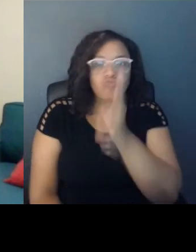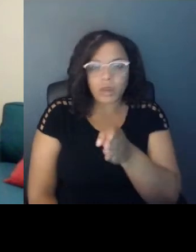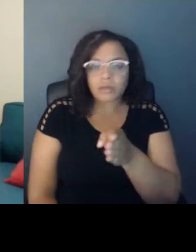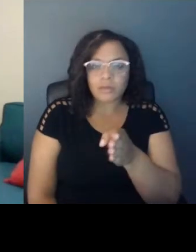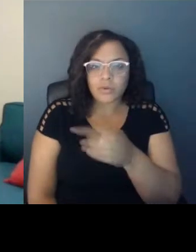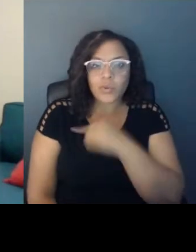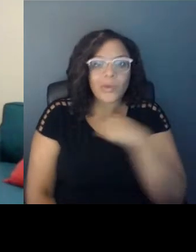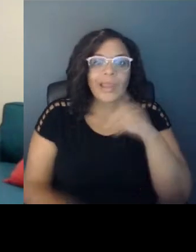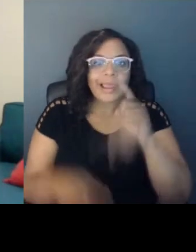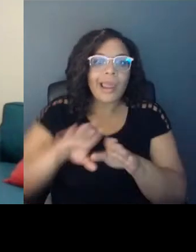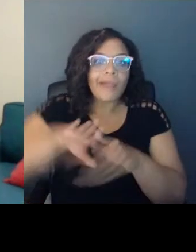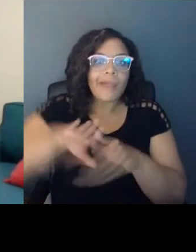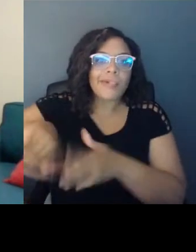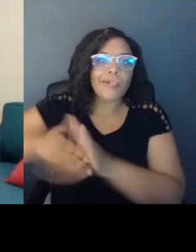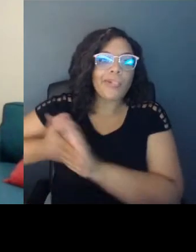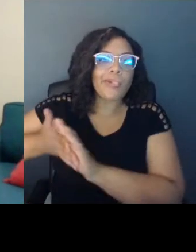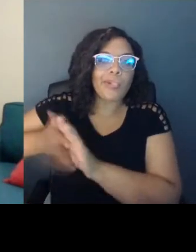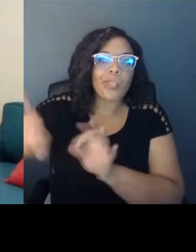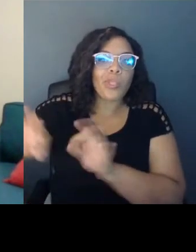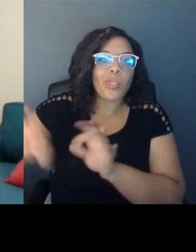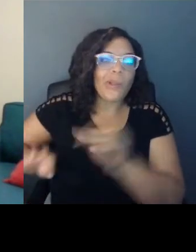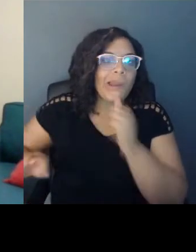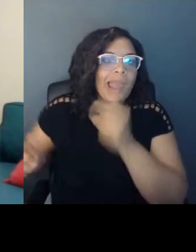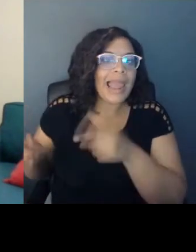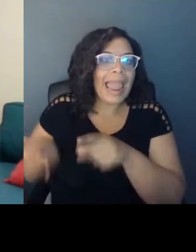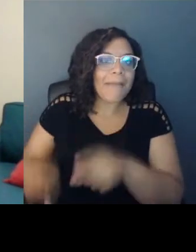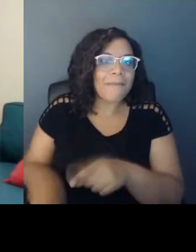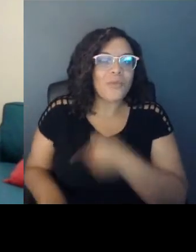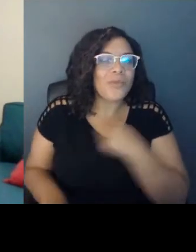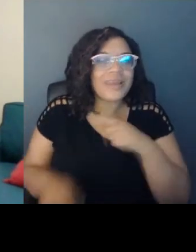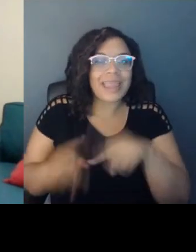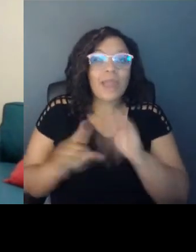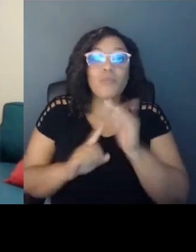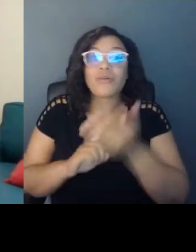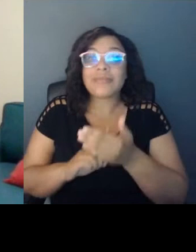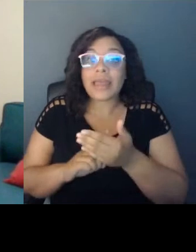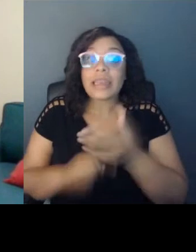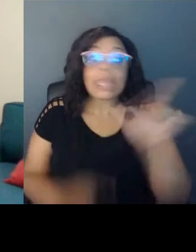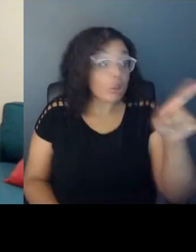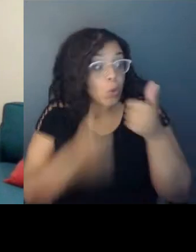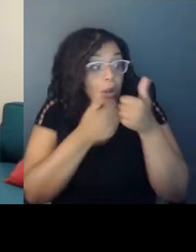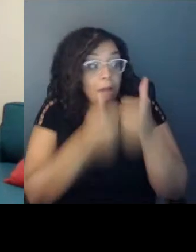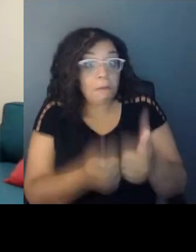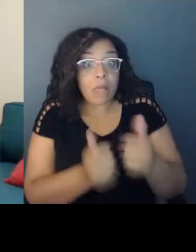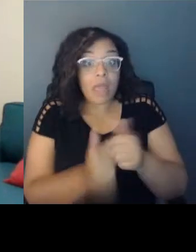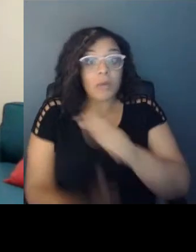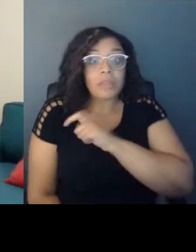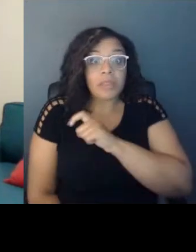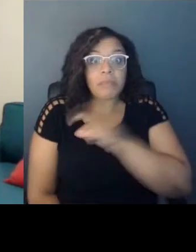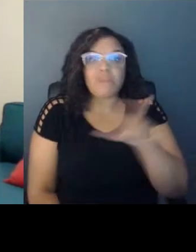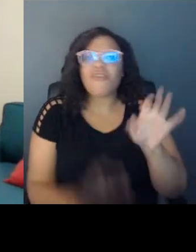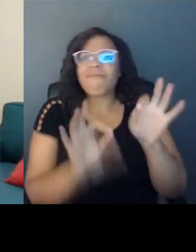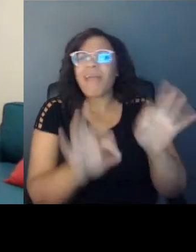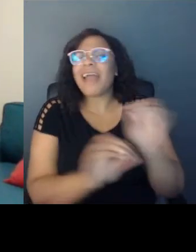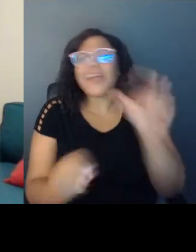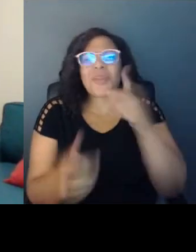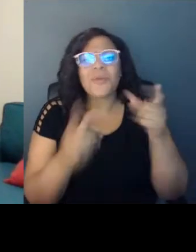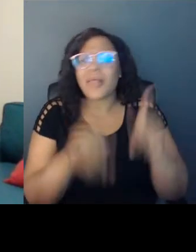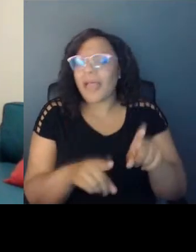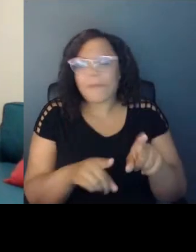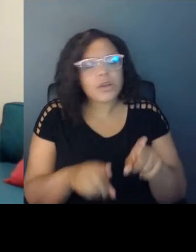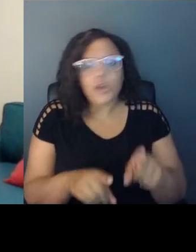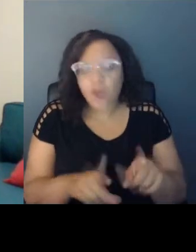pretend like, oh, if you comply, then nothing will happen to you. You need to